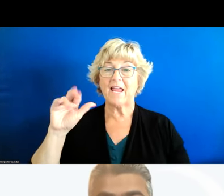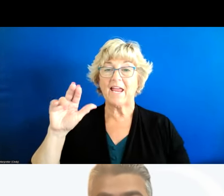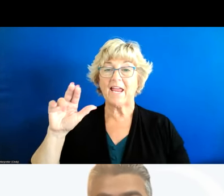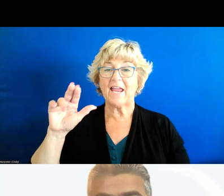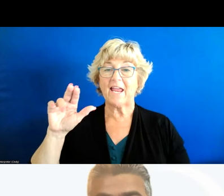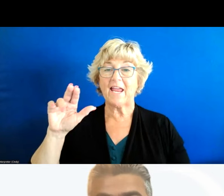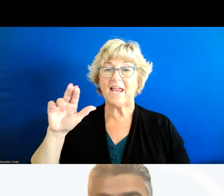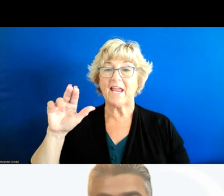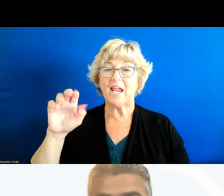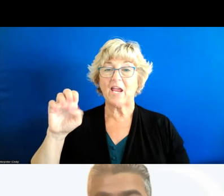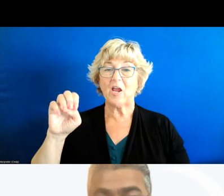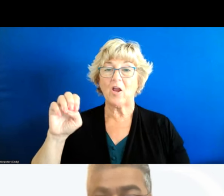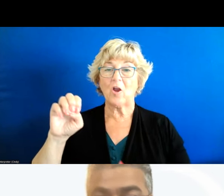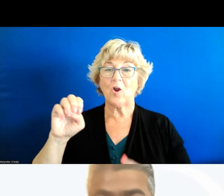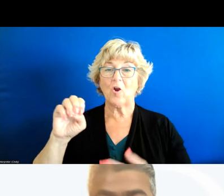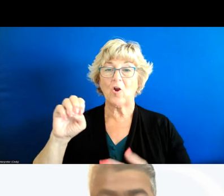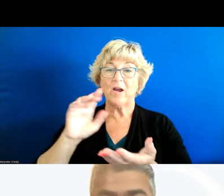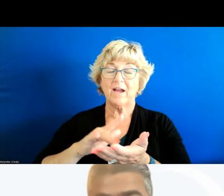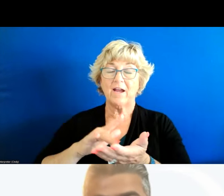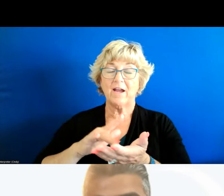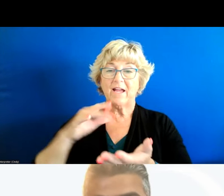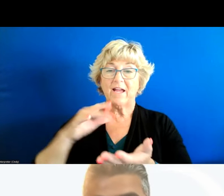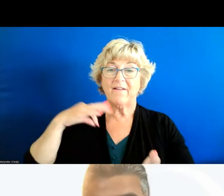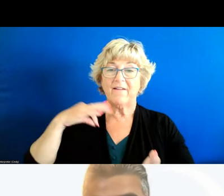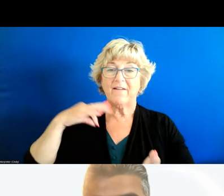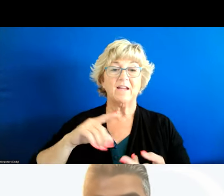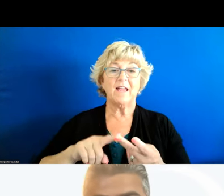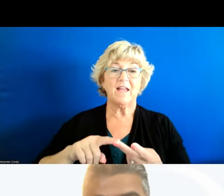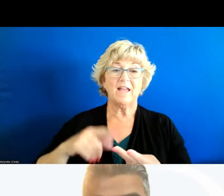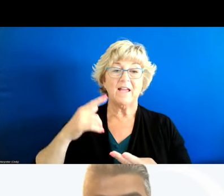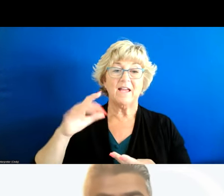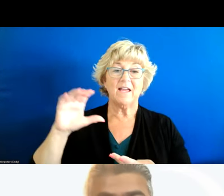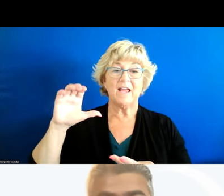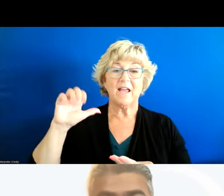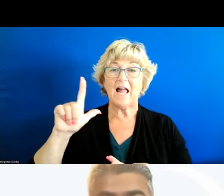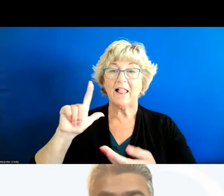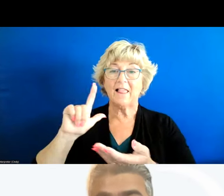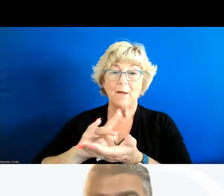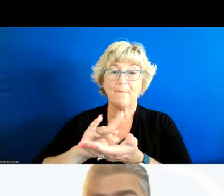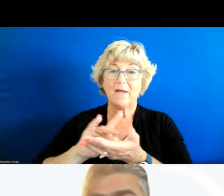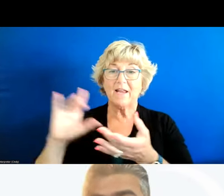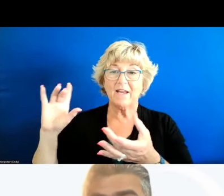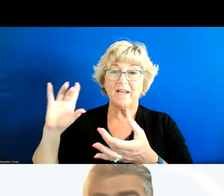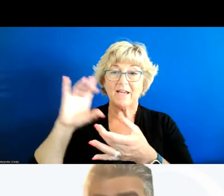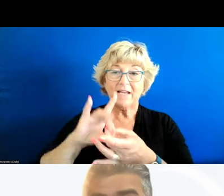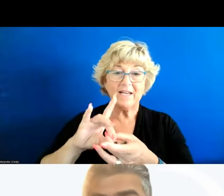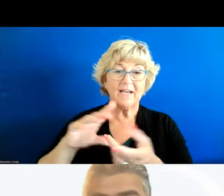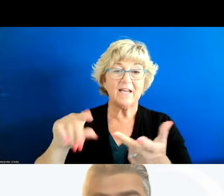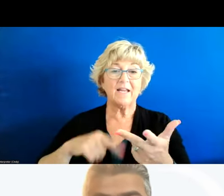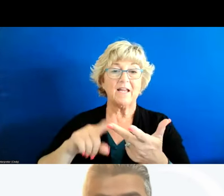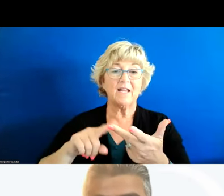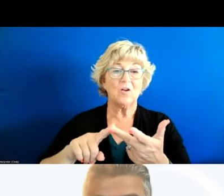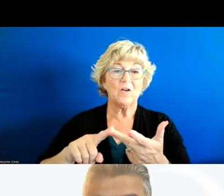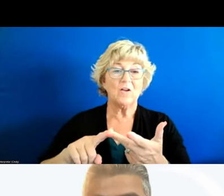enrollment of beneficiaries in cal medic connect and then moving it moving forward in cal aim and then those who are in pure